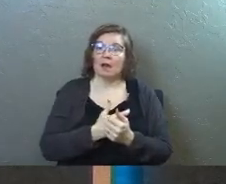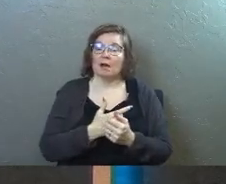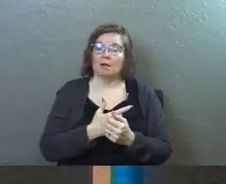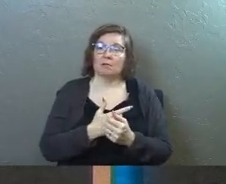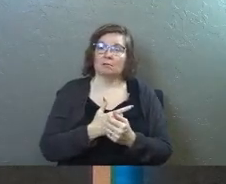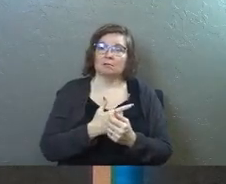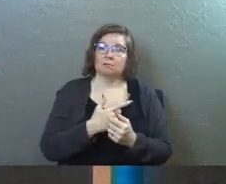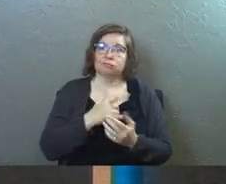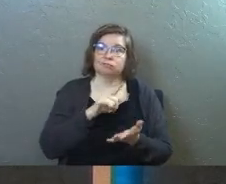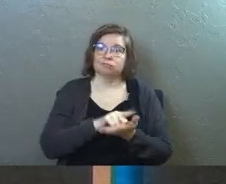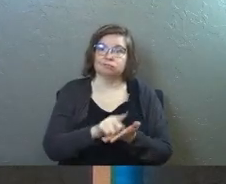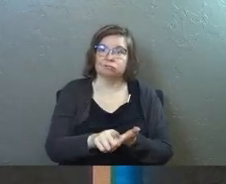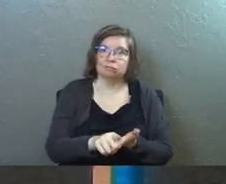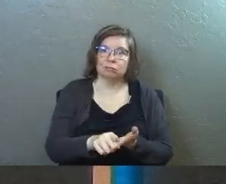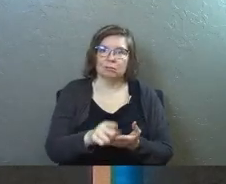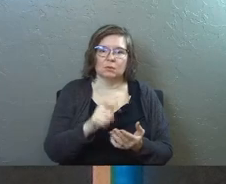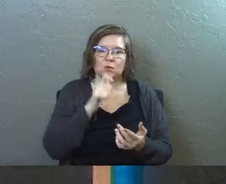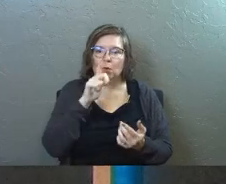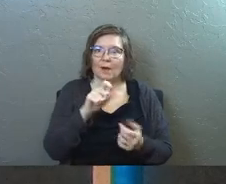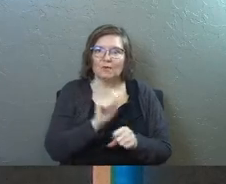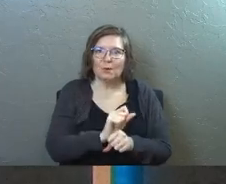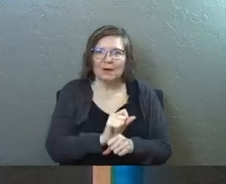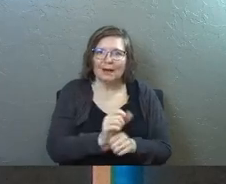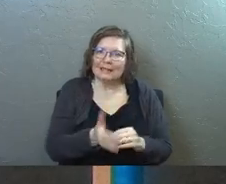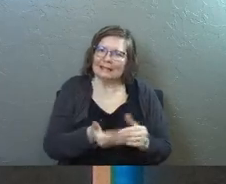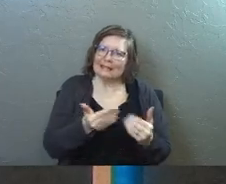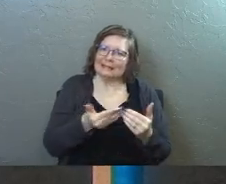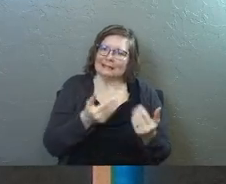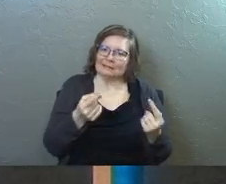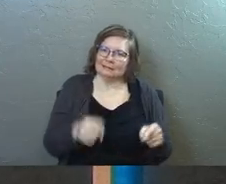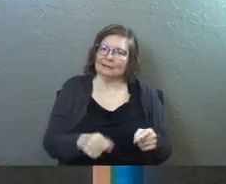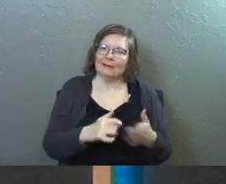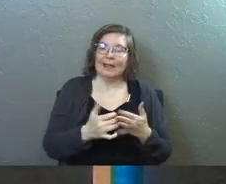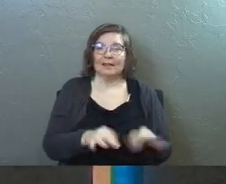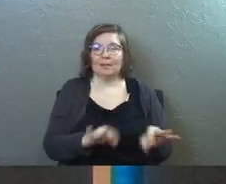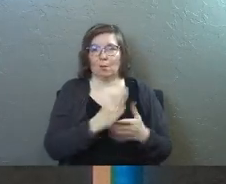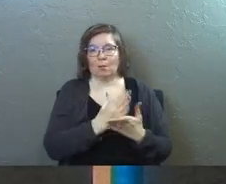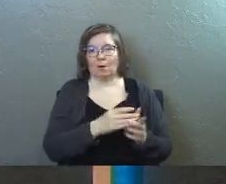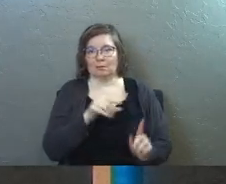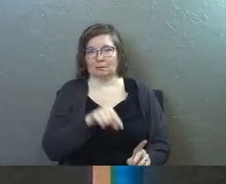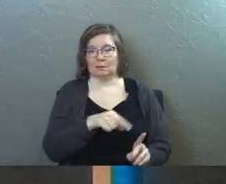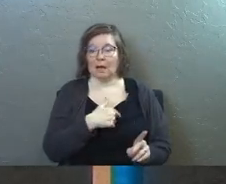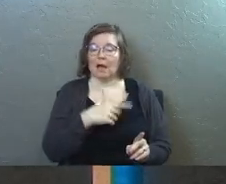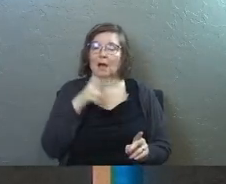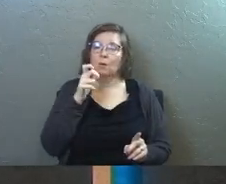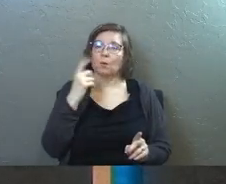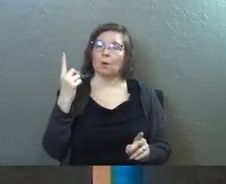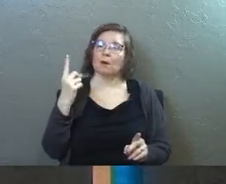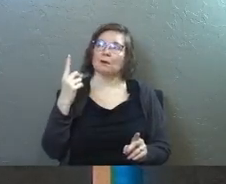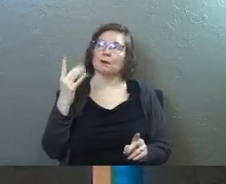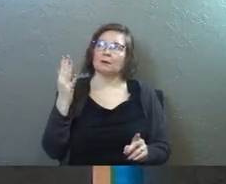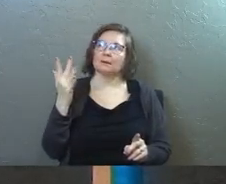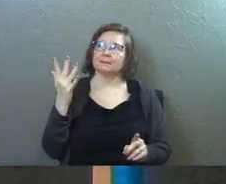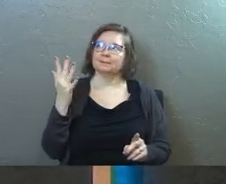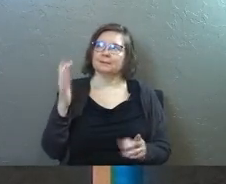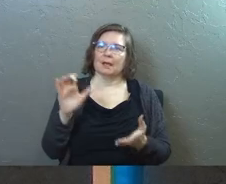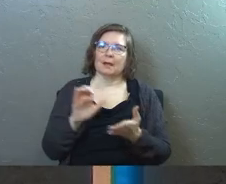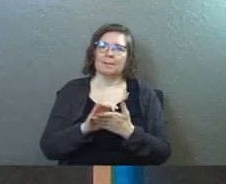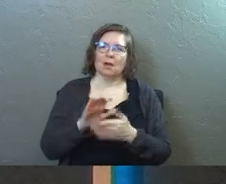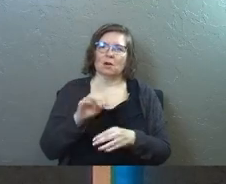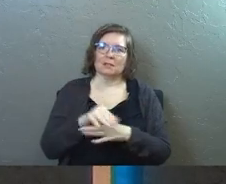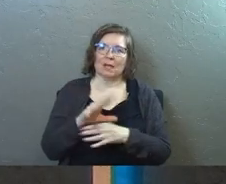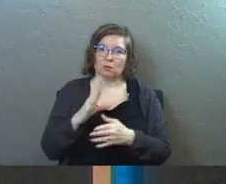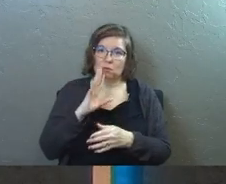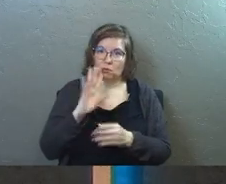that happens at the beginning you don't have to work at it. That's the important part. I heard one kind of marriage